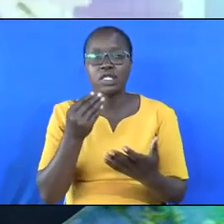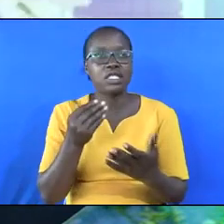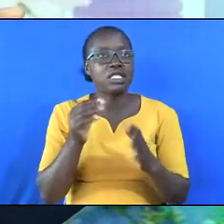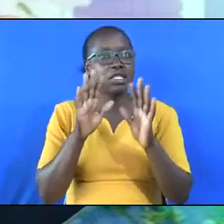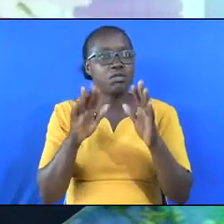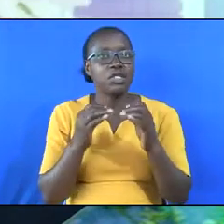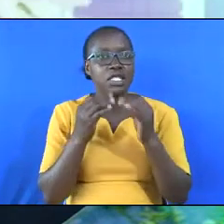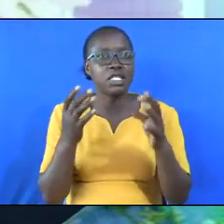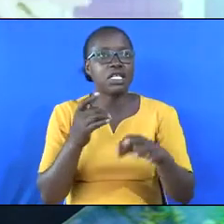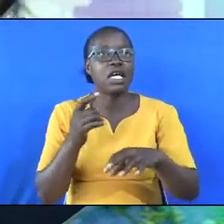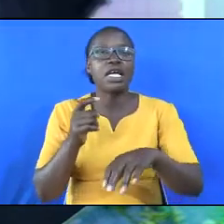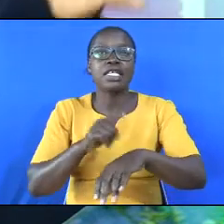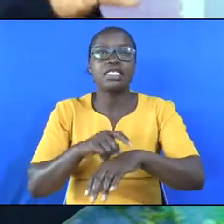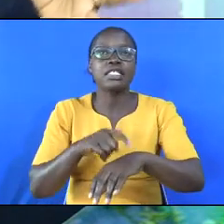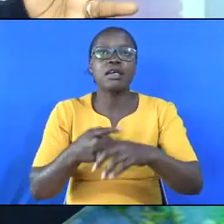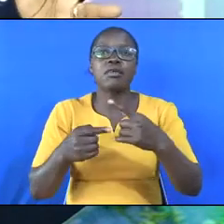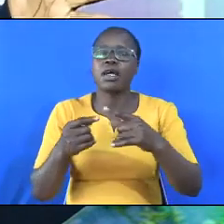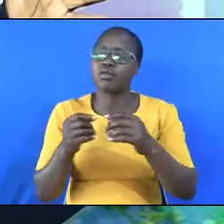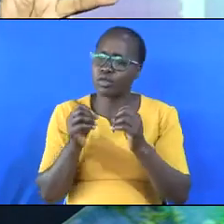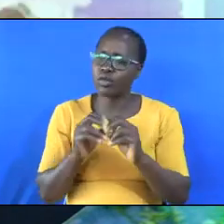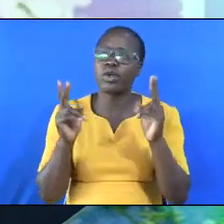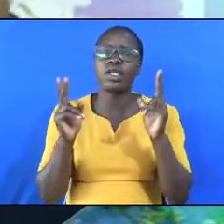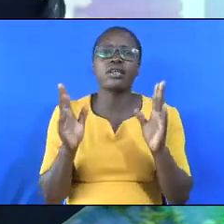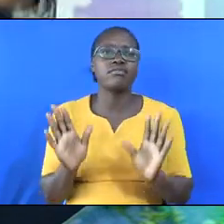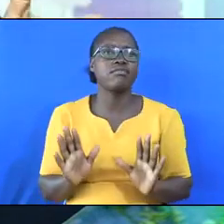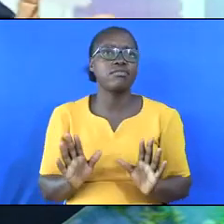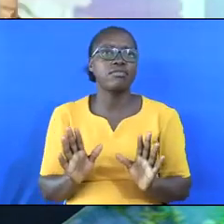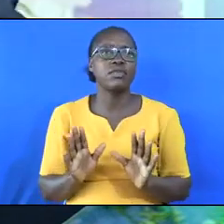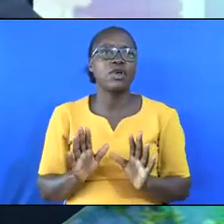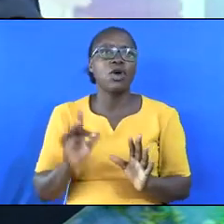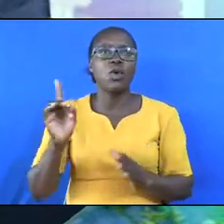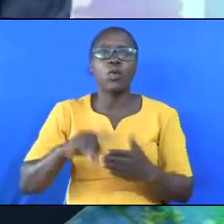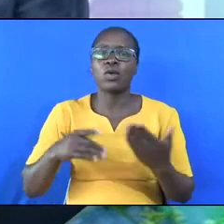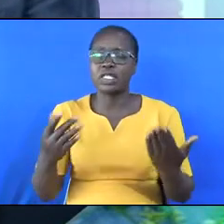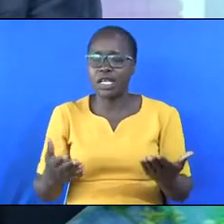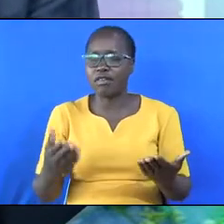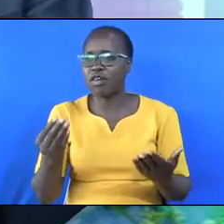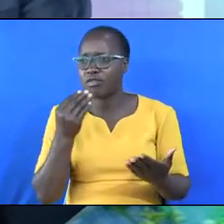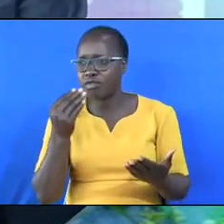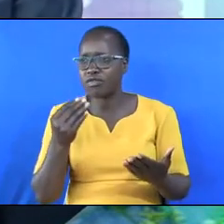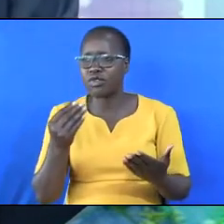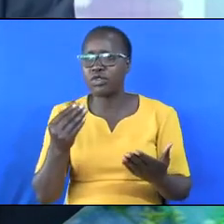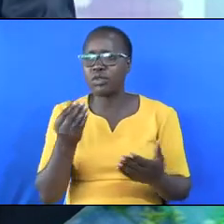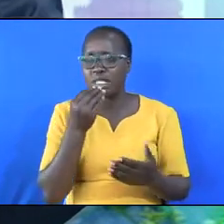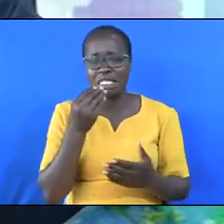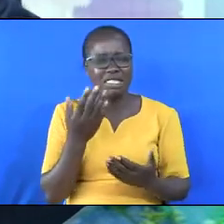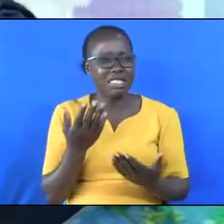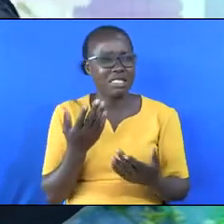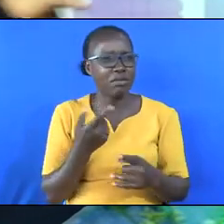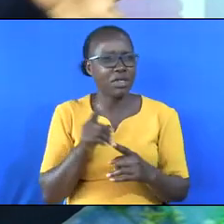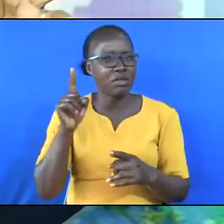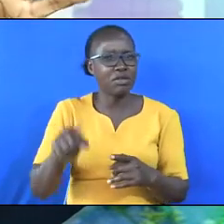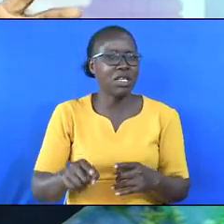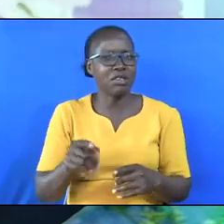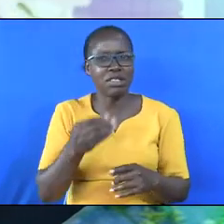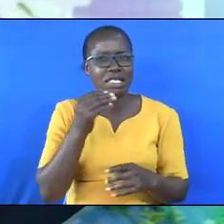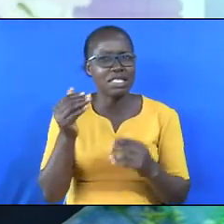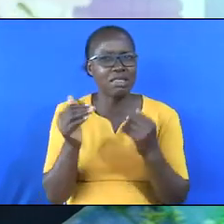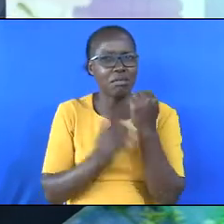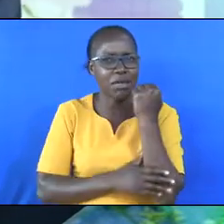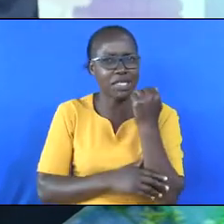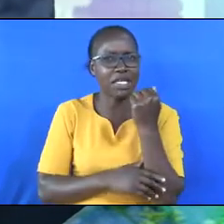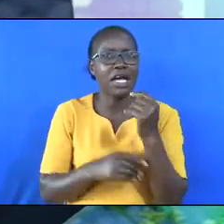when your time comes, that is it. It does not matter what kind of shape you are in, that you cannot live longer